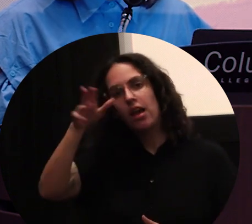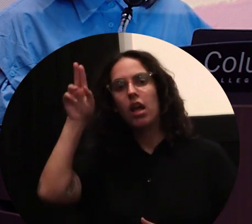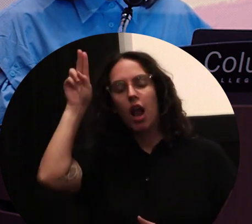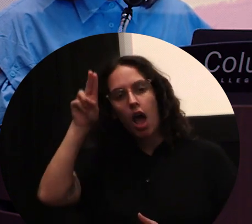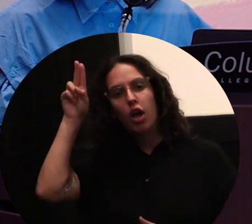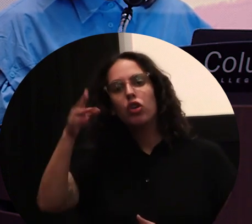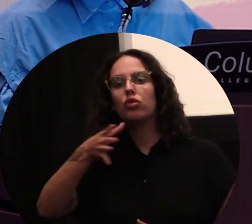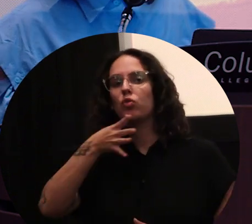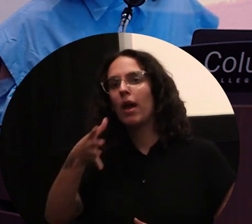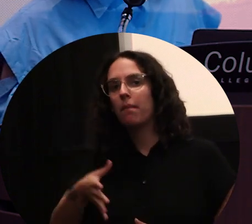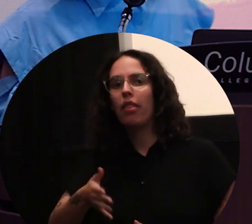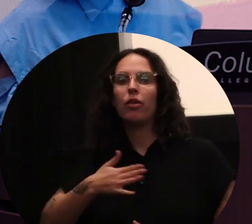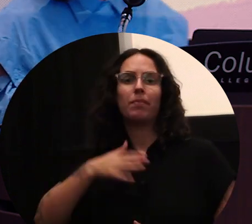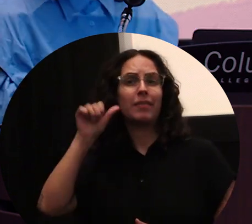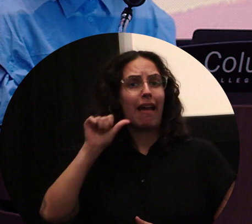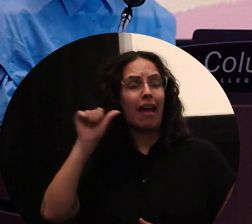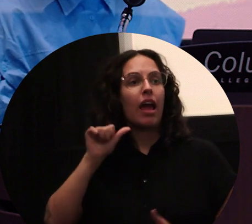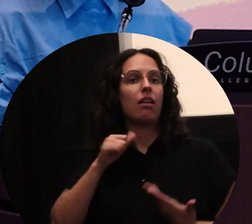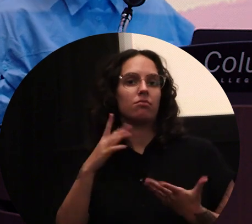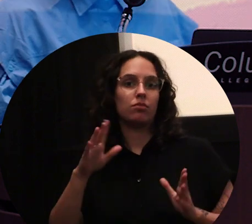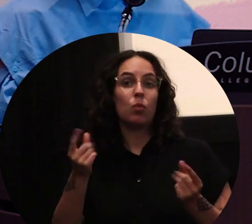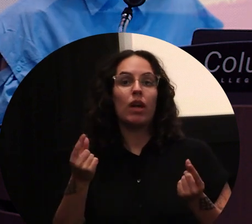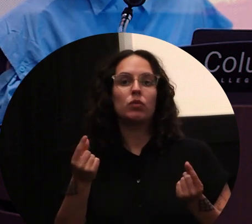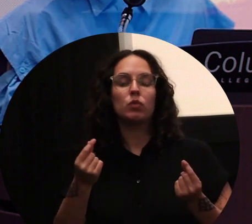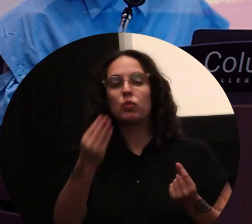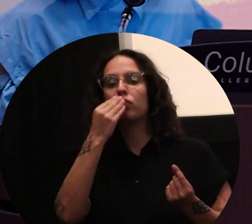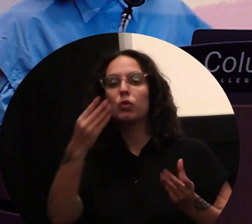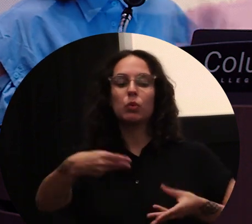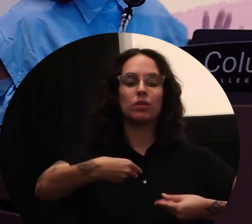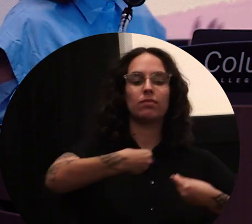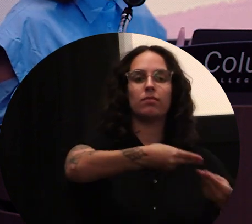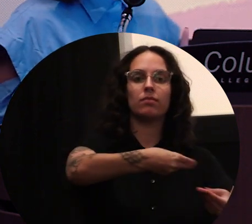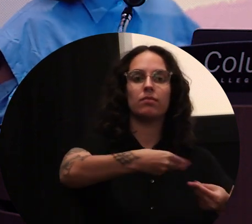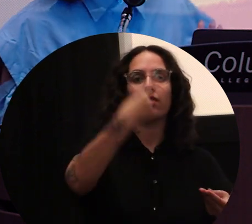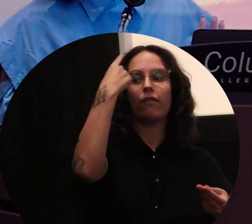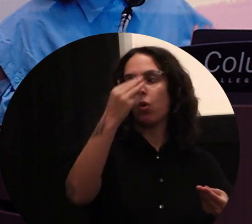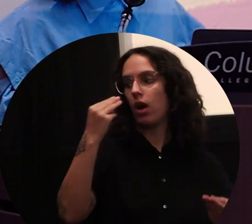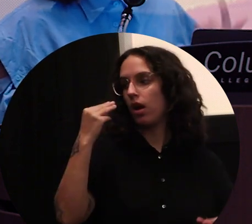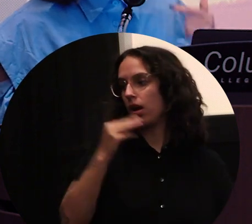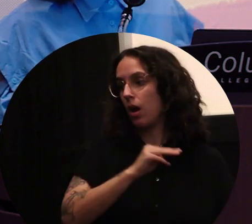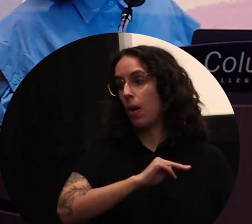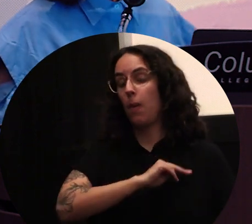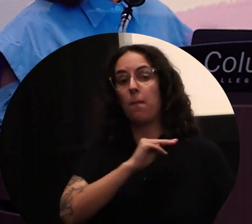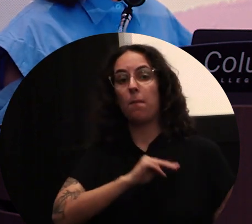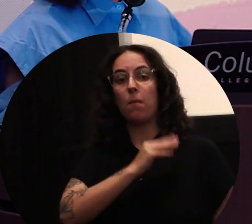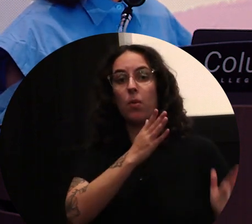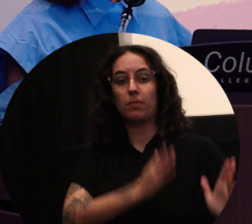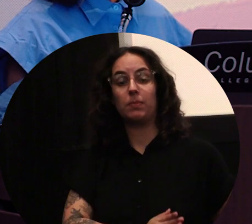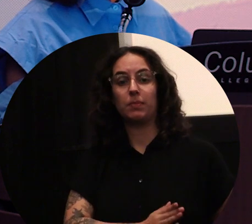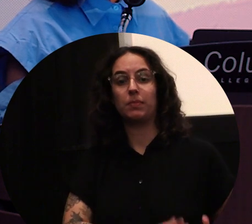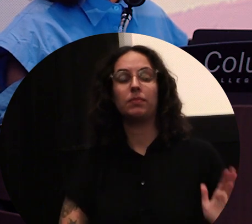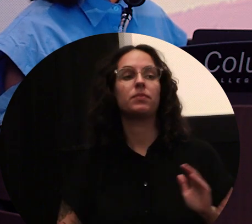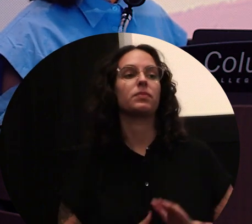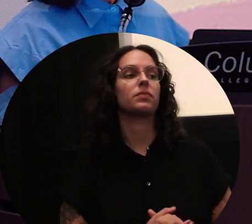feeding the Mormon missionaries. This was used for a film, this is a still from a film that I used, which I'll show you